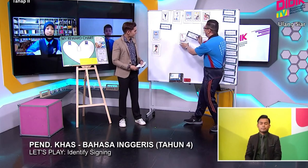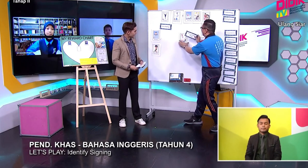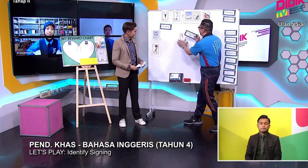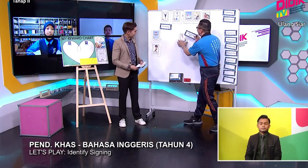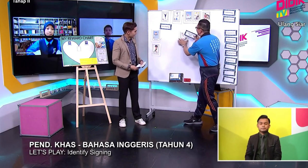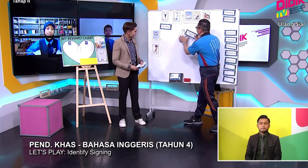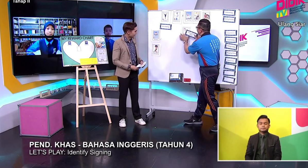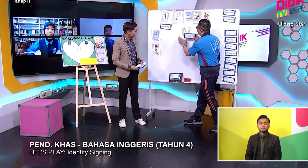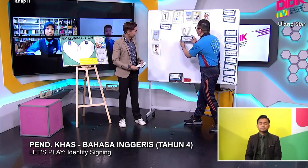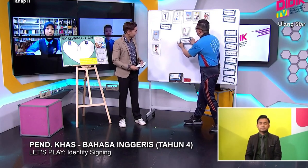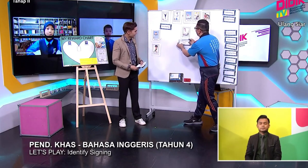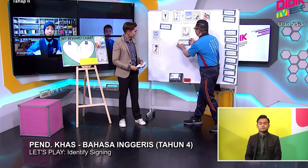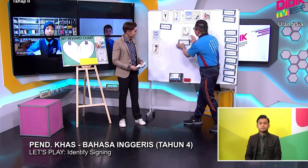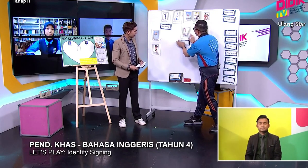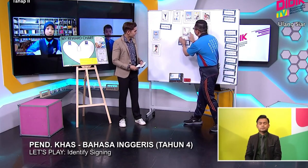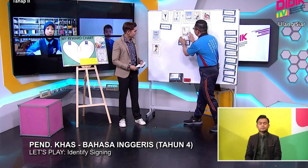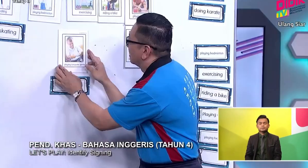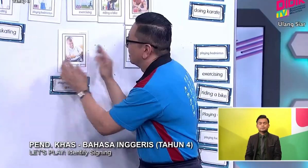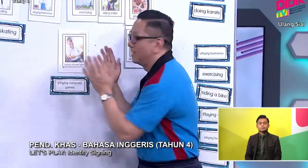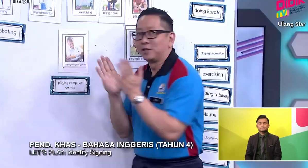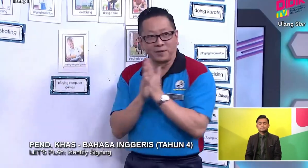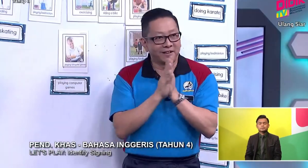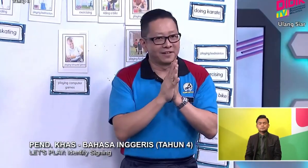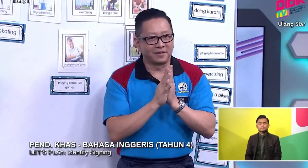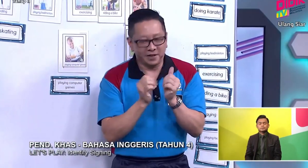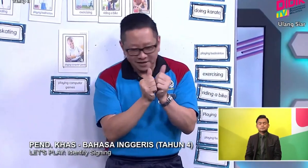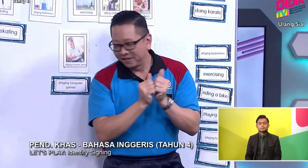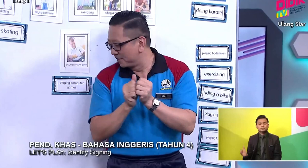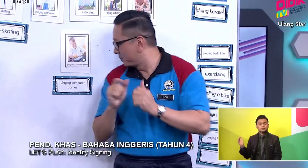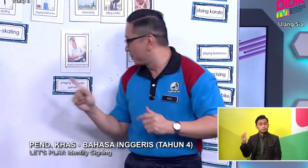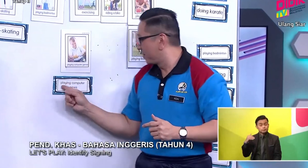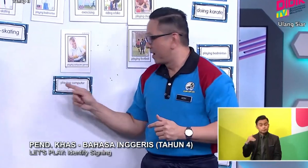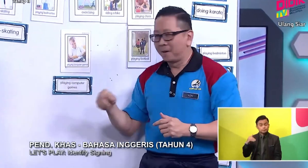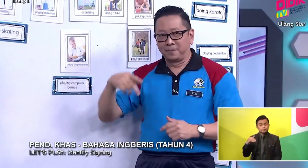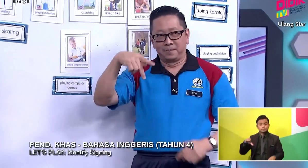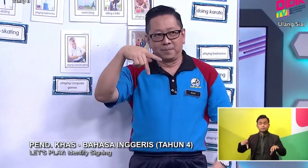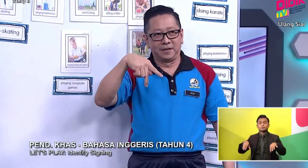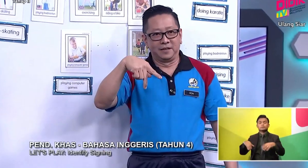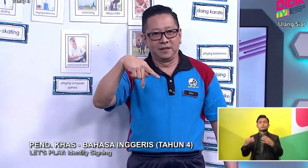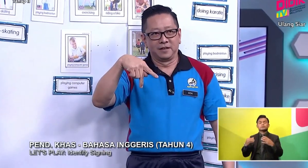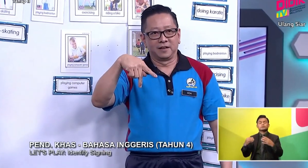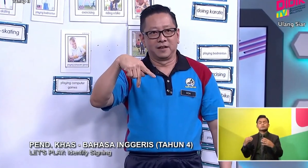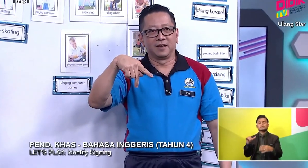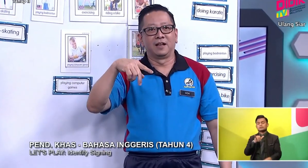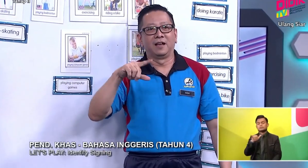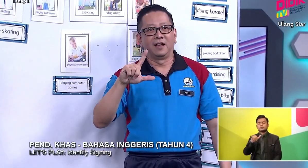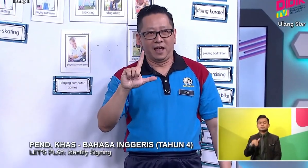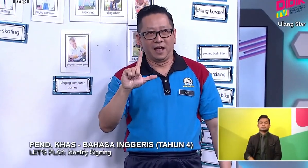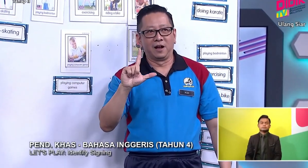Okay. Let's do it. Together. Okay. D D